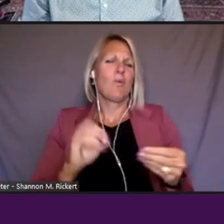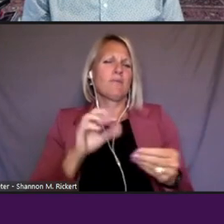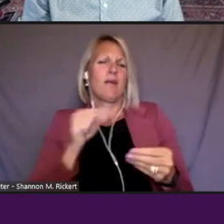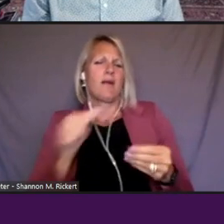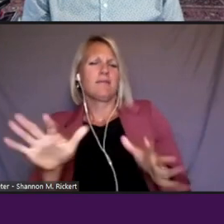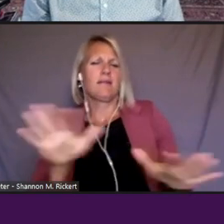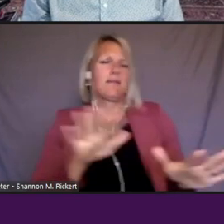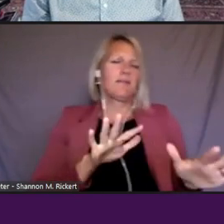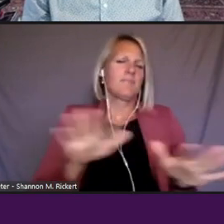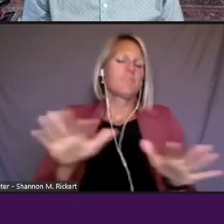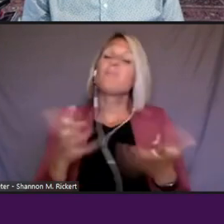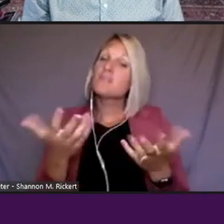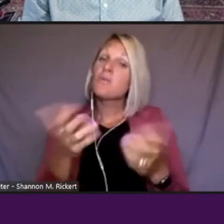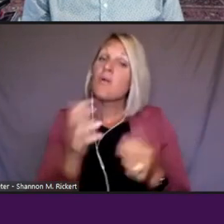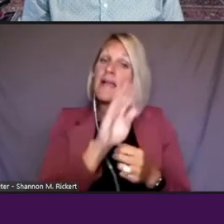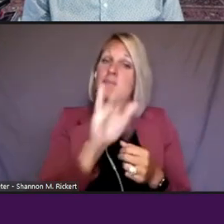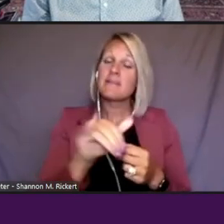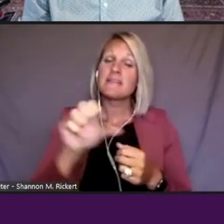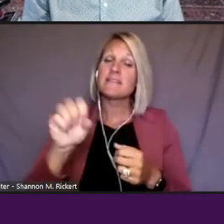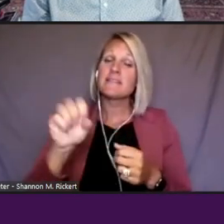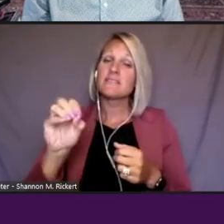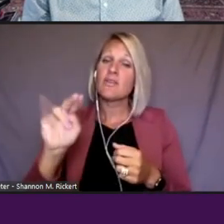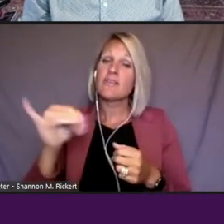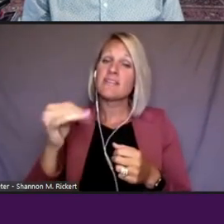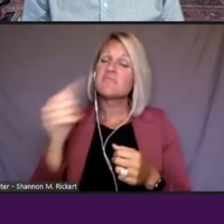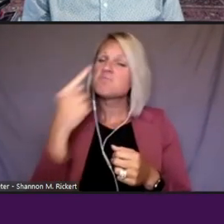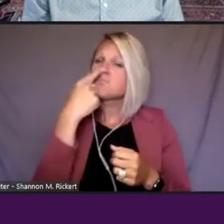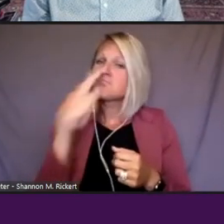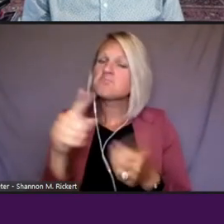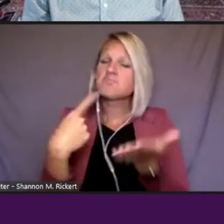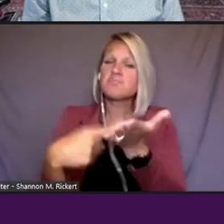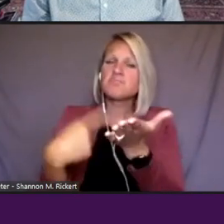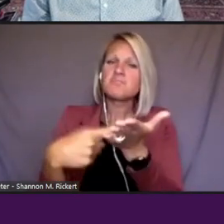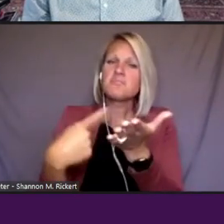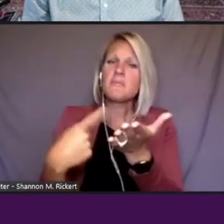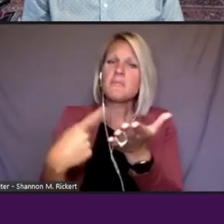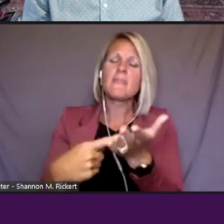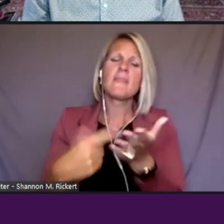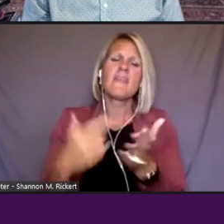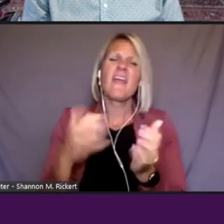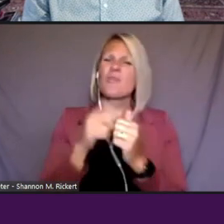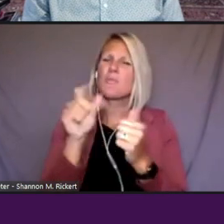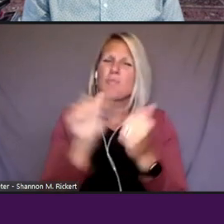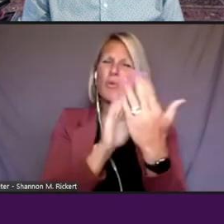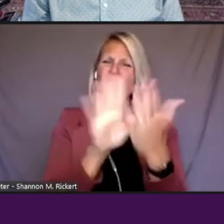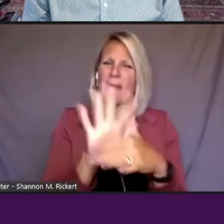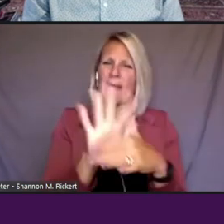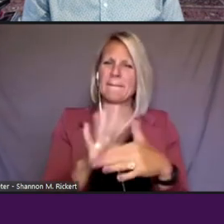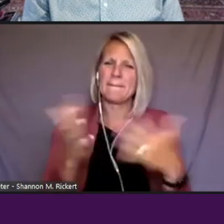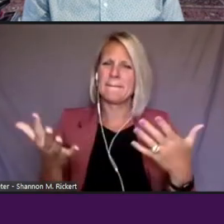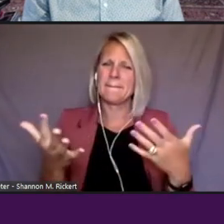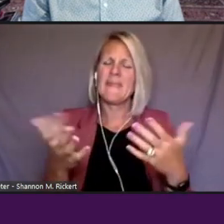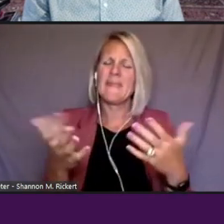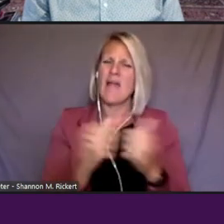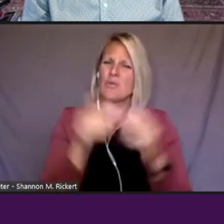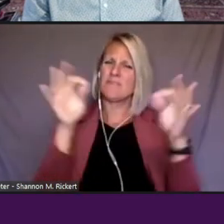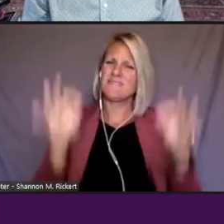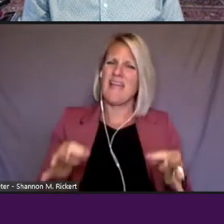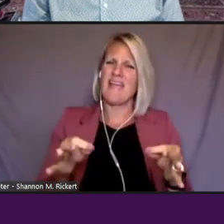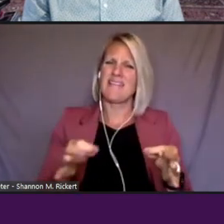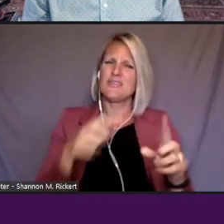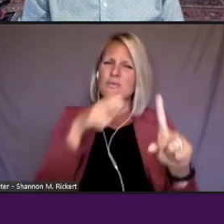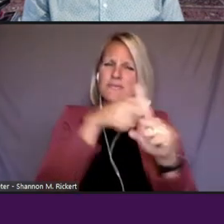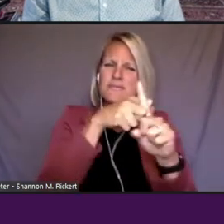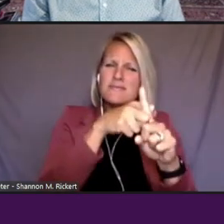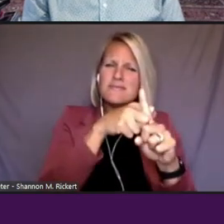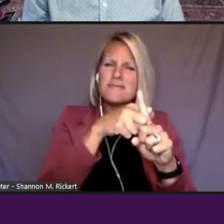and Sonia, I'd love for you to weigh in about, you know, how you approach these films and decided not only who would talk, but how you would get